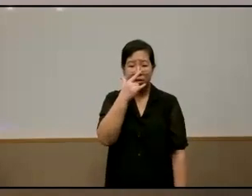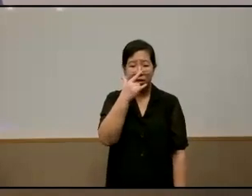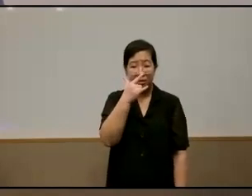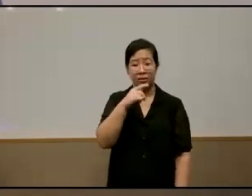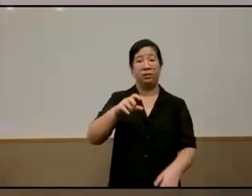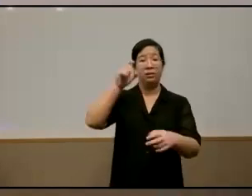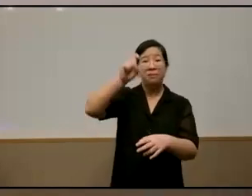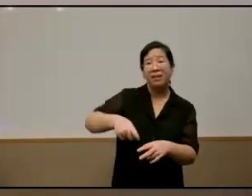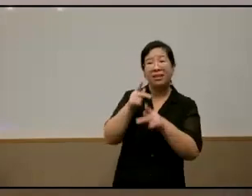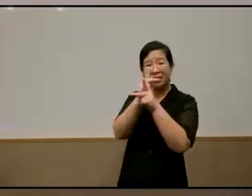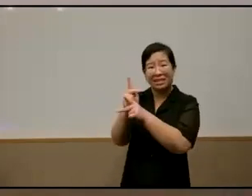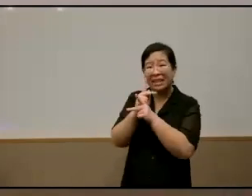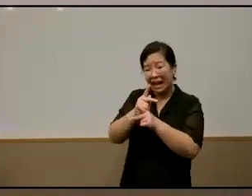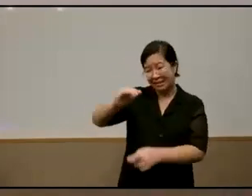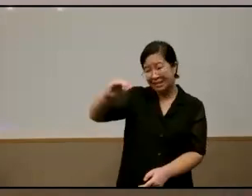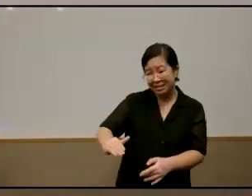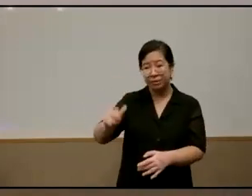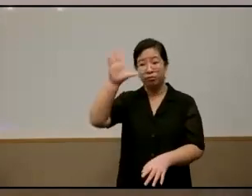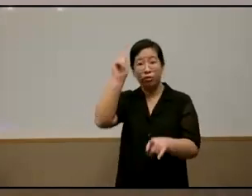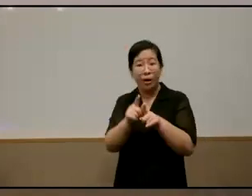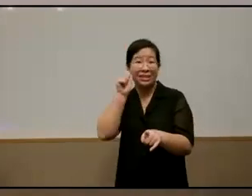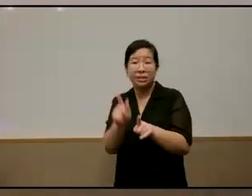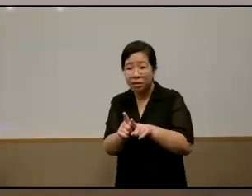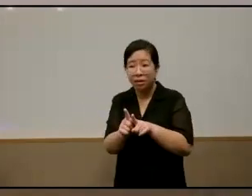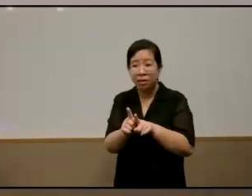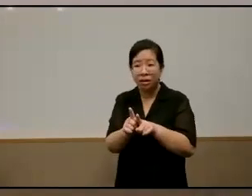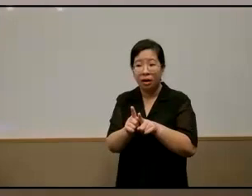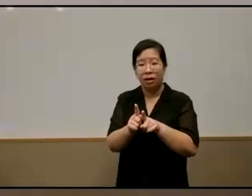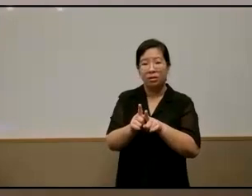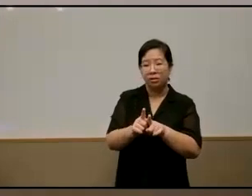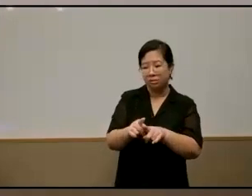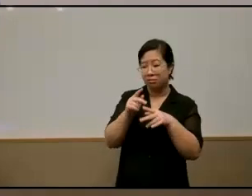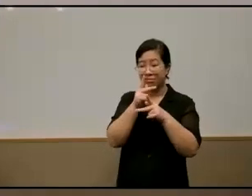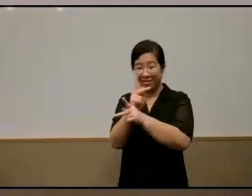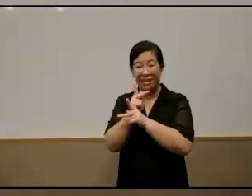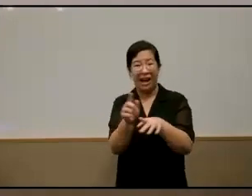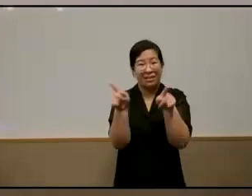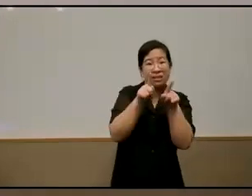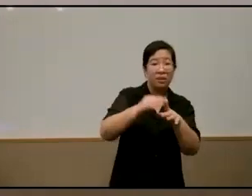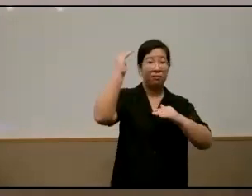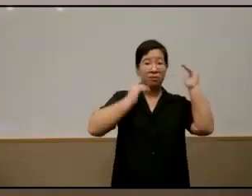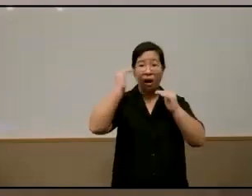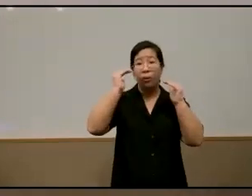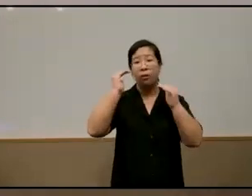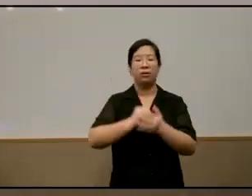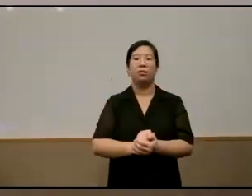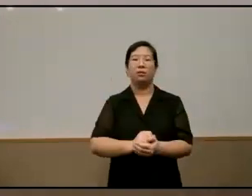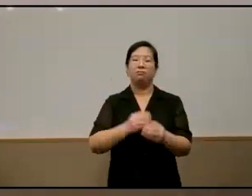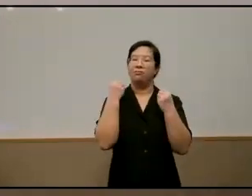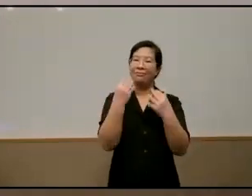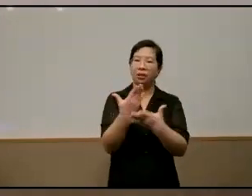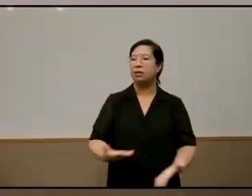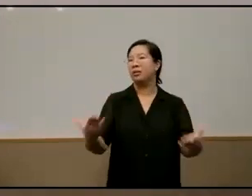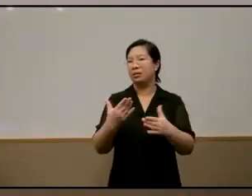siblings care for them provide for them take on the responsibilities of an adult but many living in our midst today in